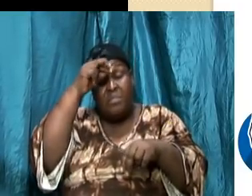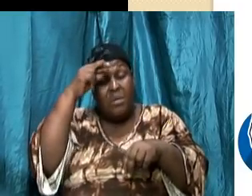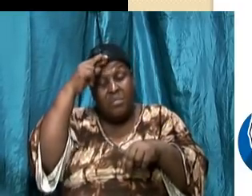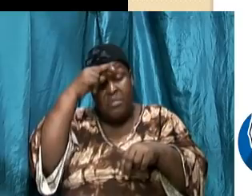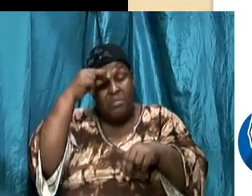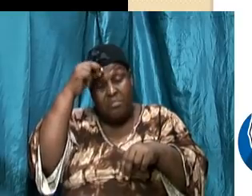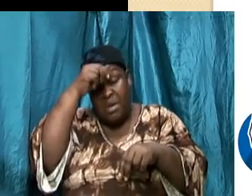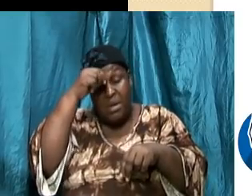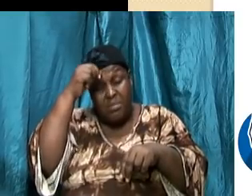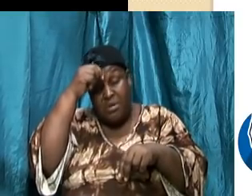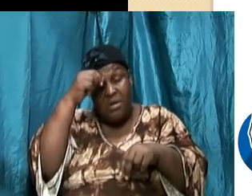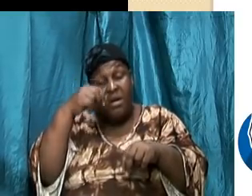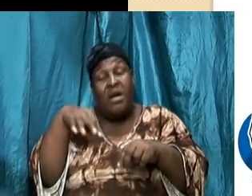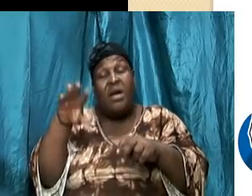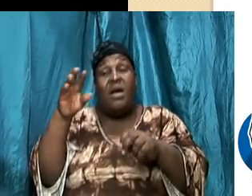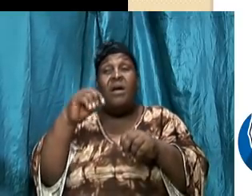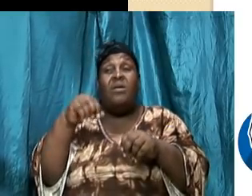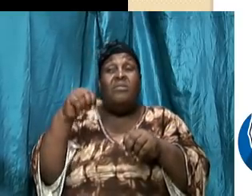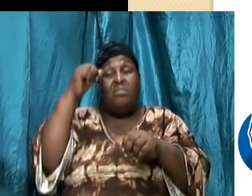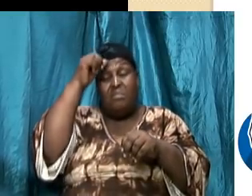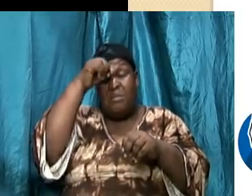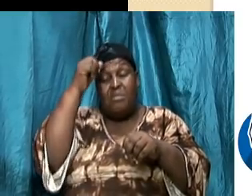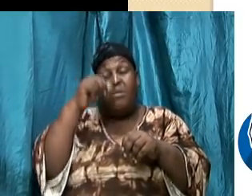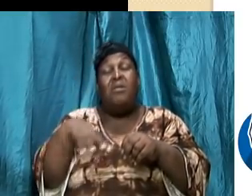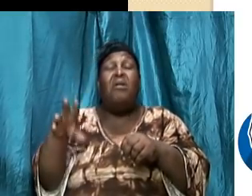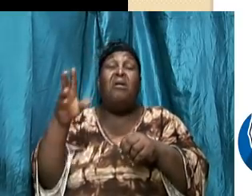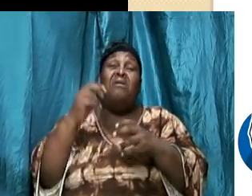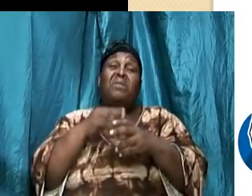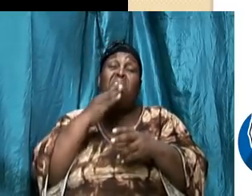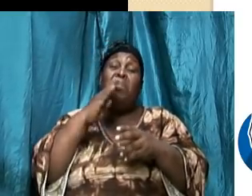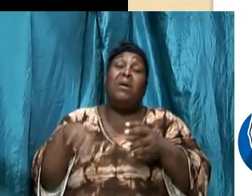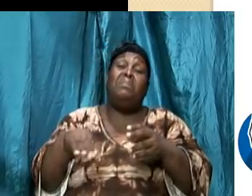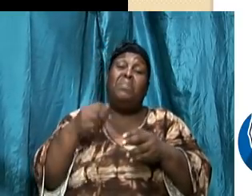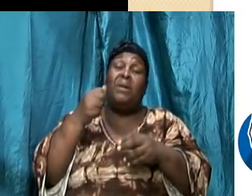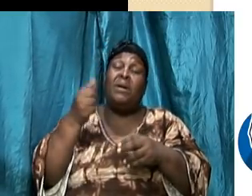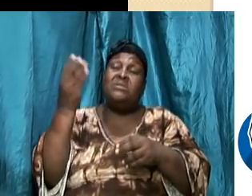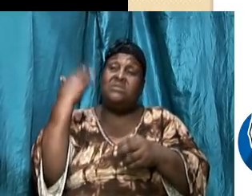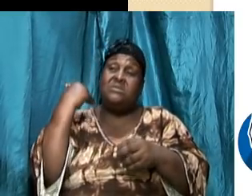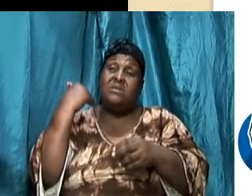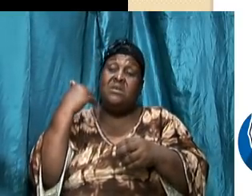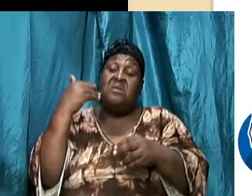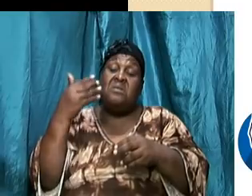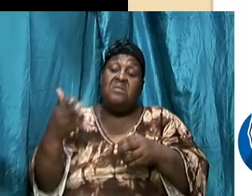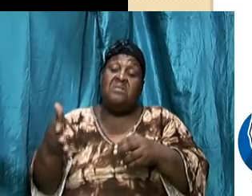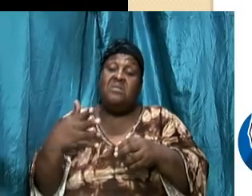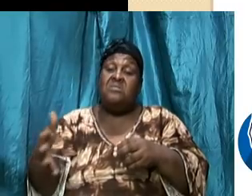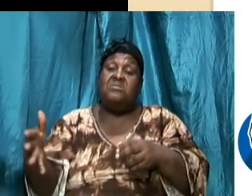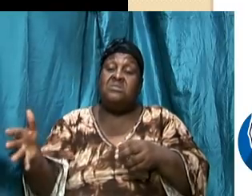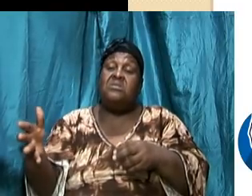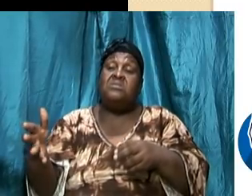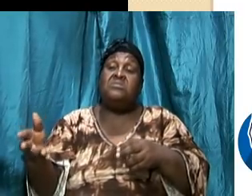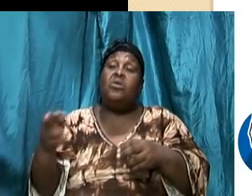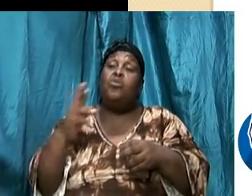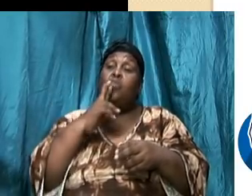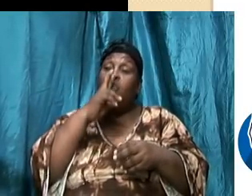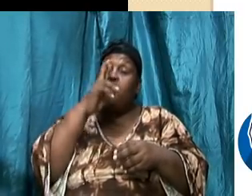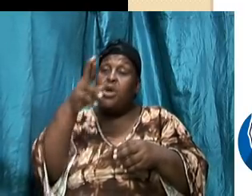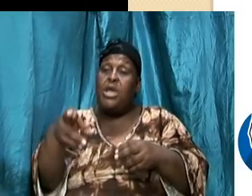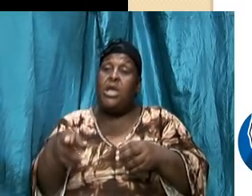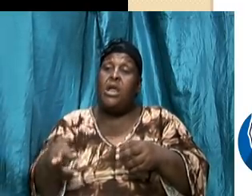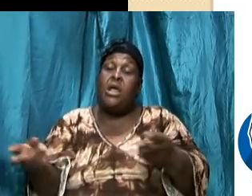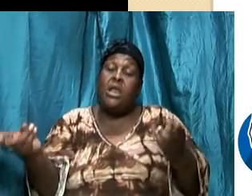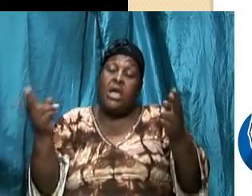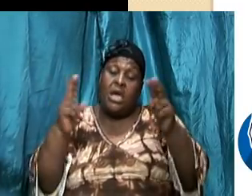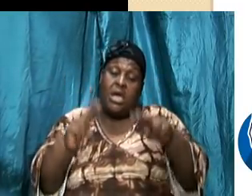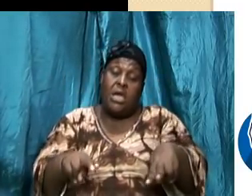there and it affects them these things are real brothers and sisters these things are happening these